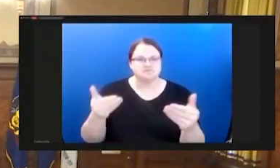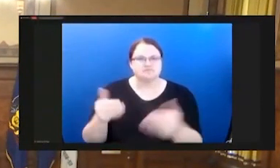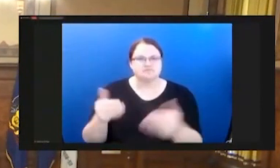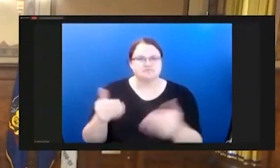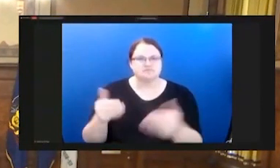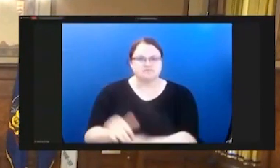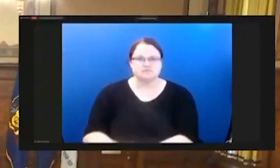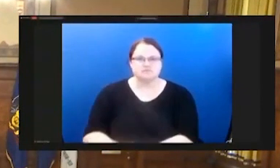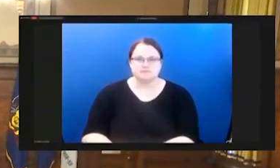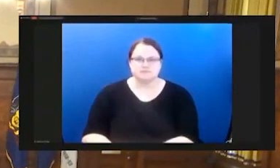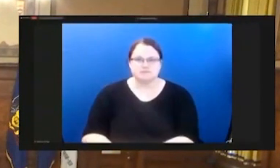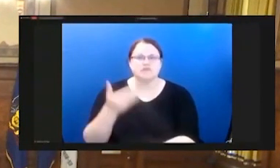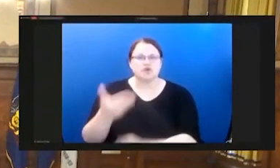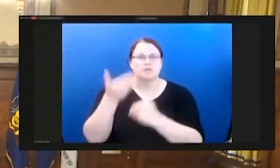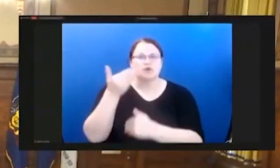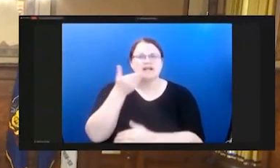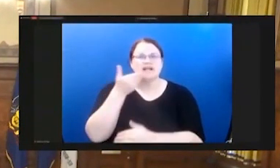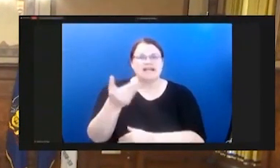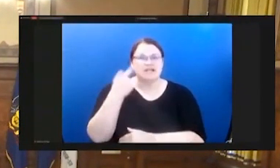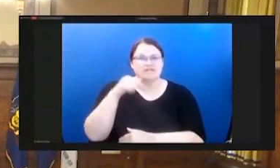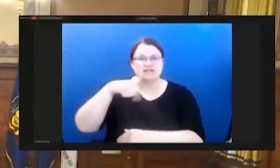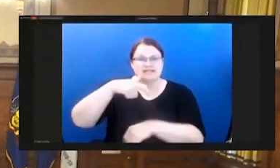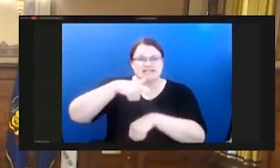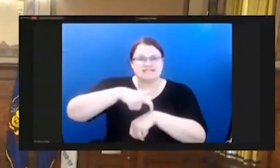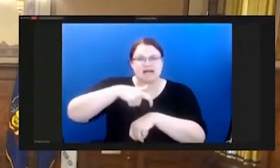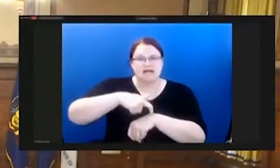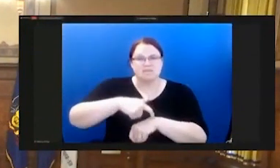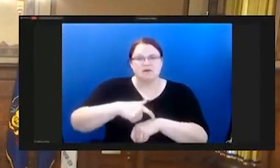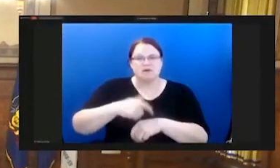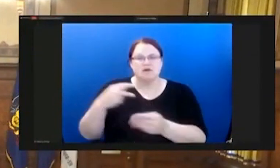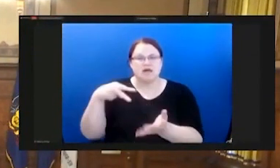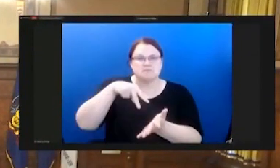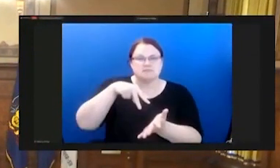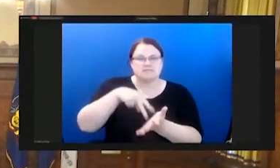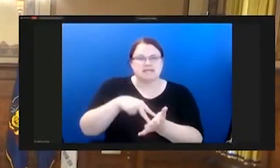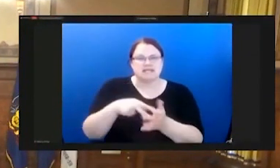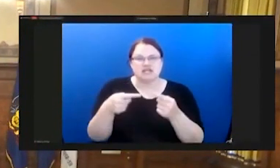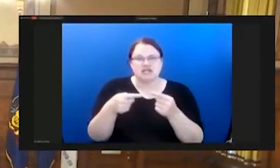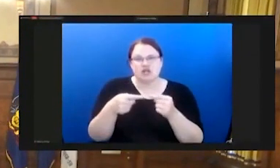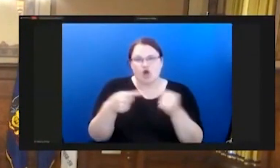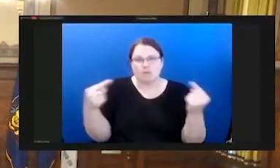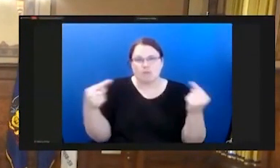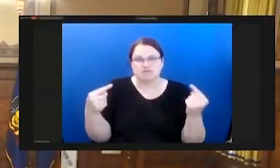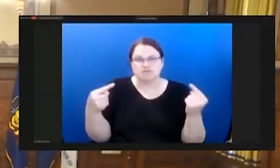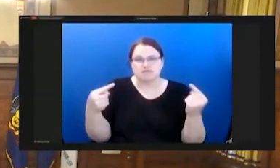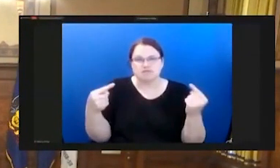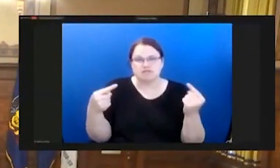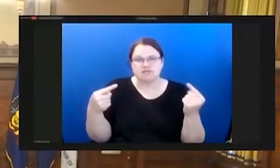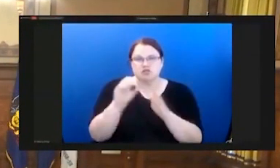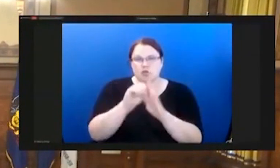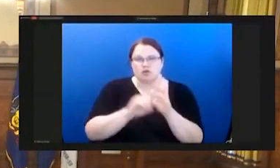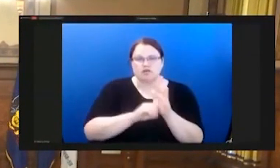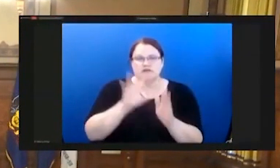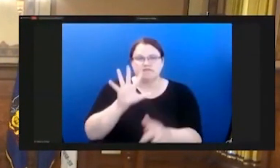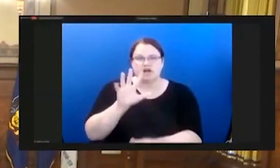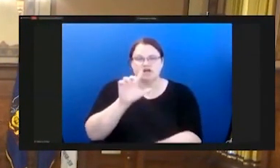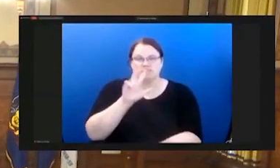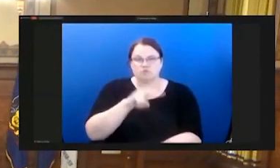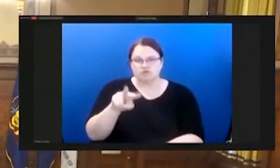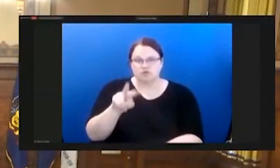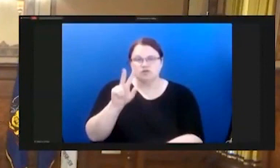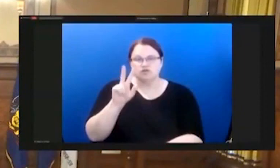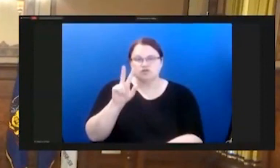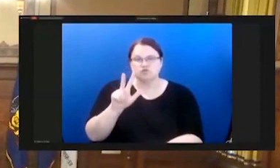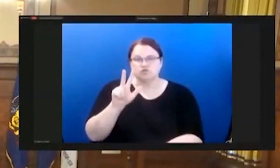Good morning. Thank you for this time. I am standing in opposition to Ordinance 522, 23, and 24,